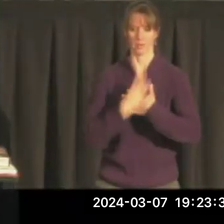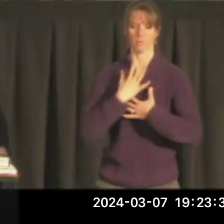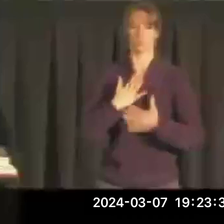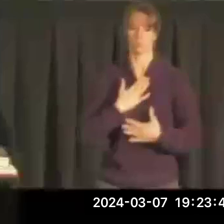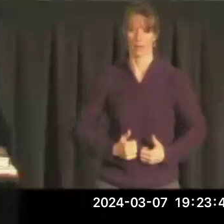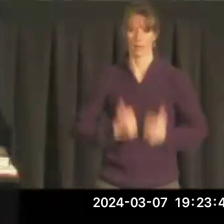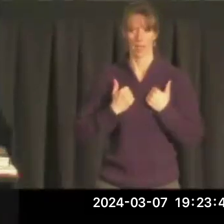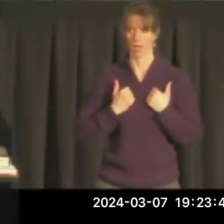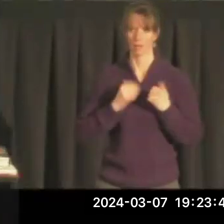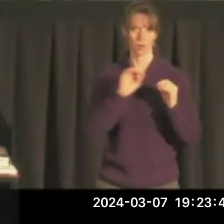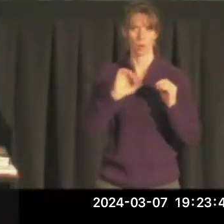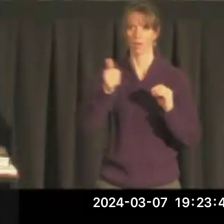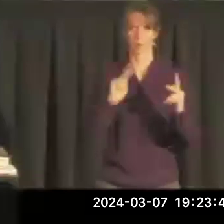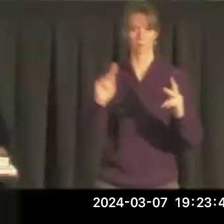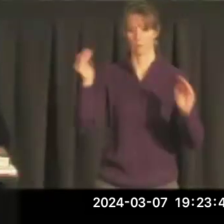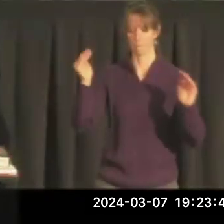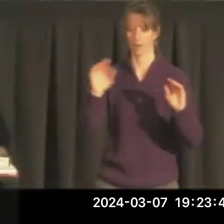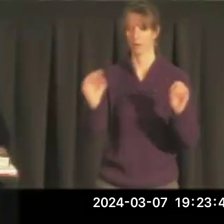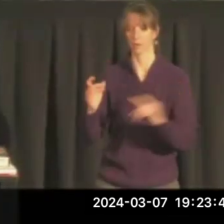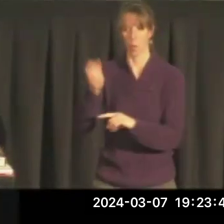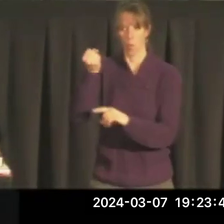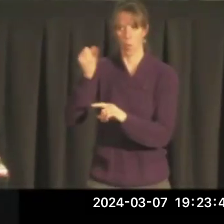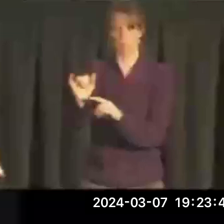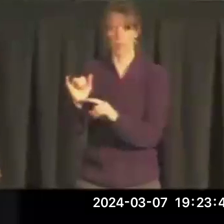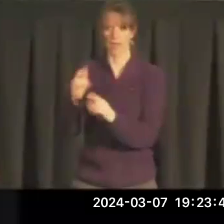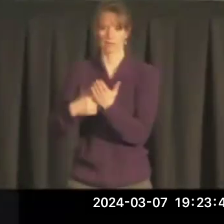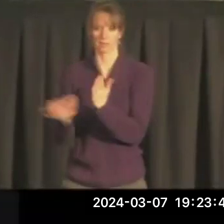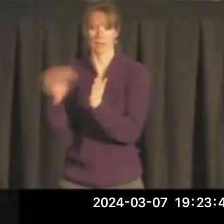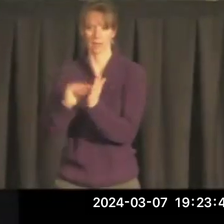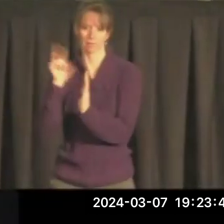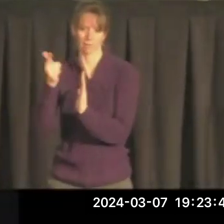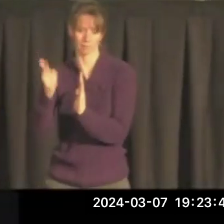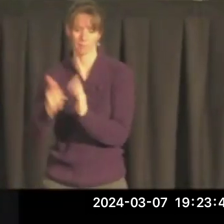none. I'll return to that theme on two other occasions.